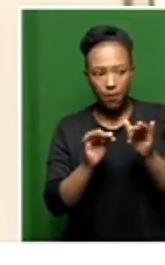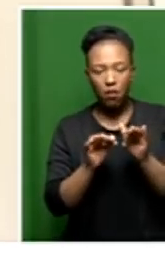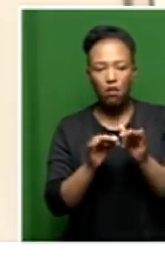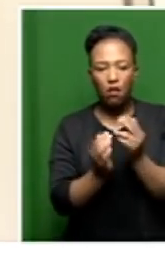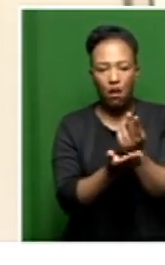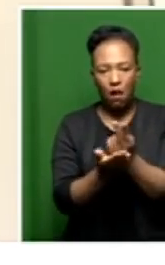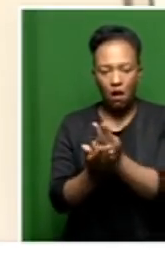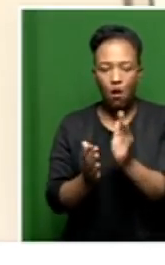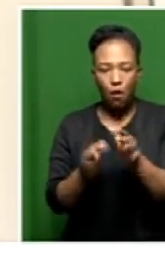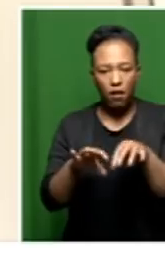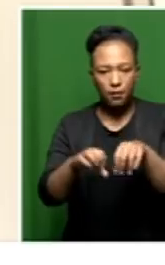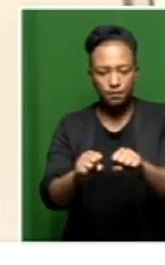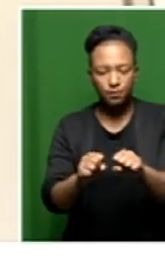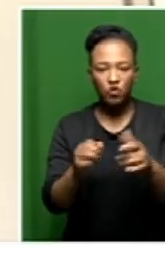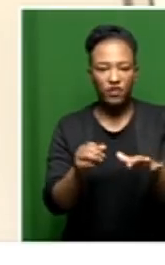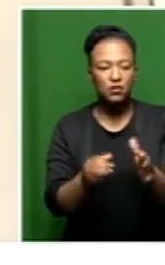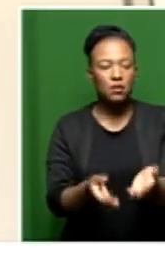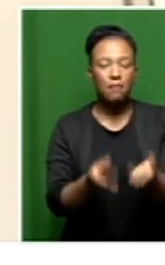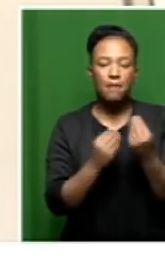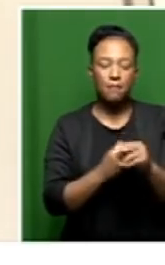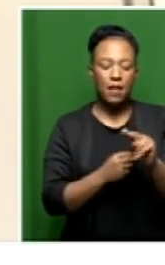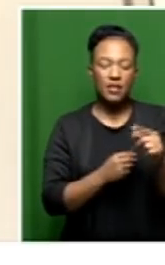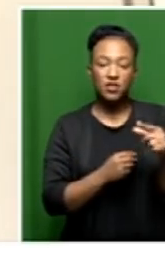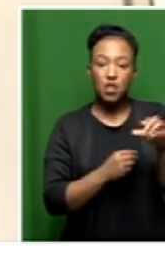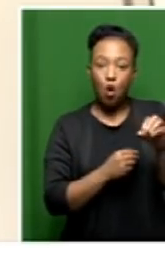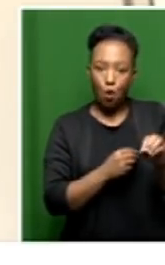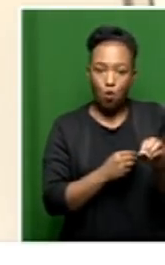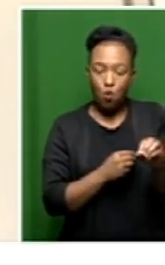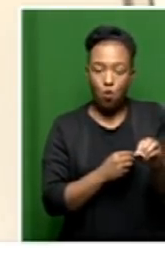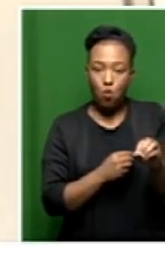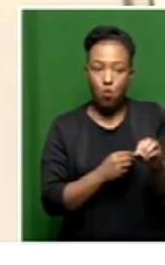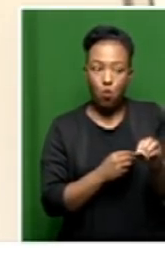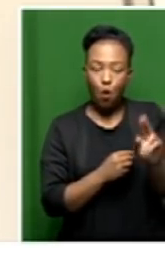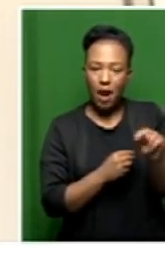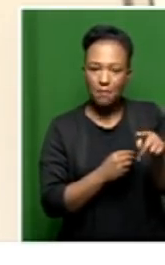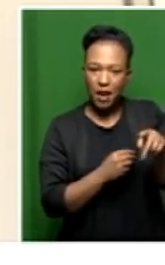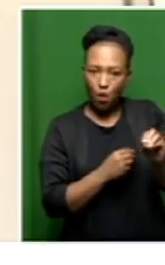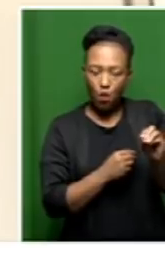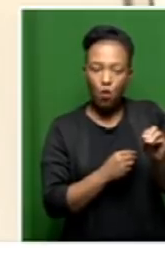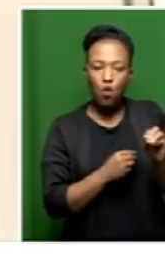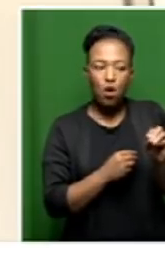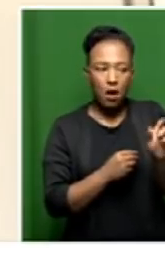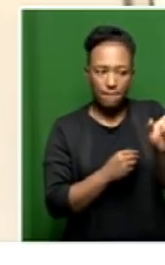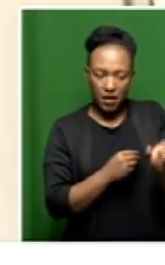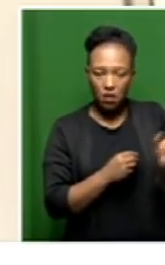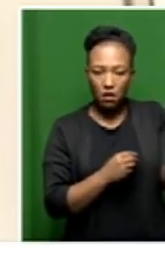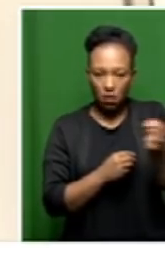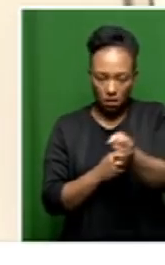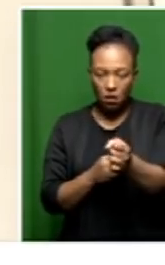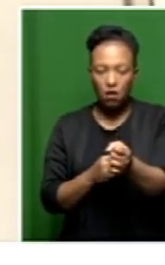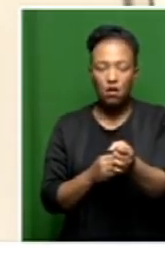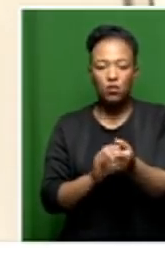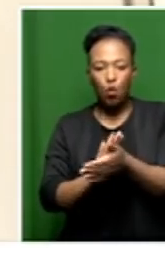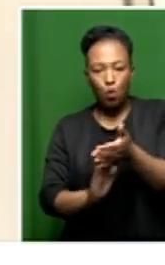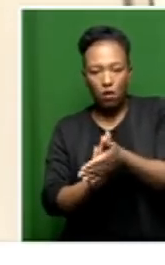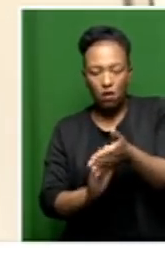to then get a non-profit organization that will be running that old age home that we started